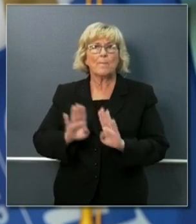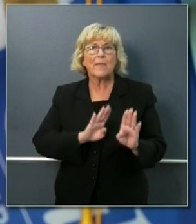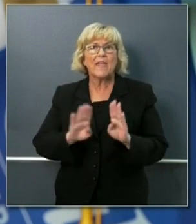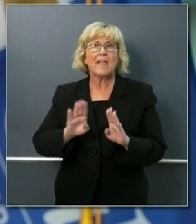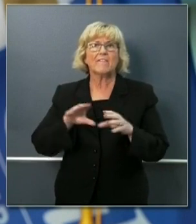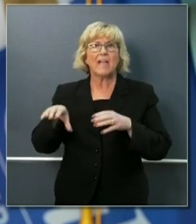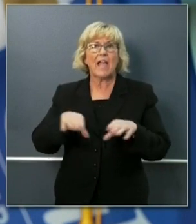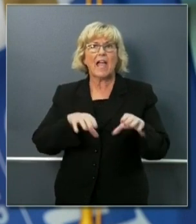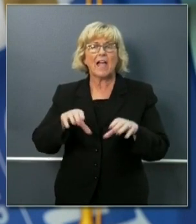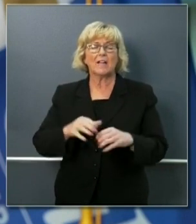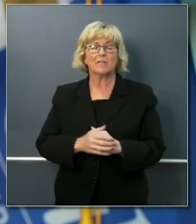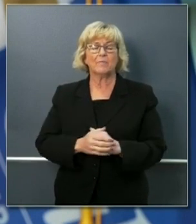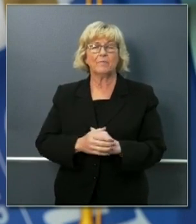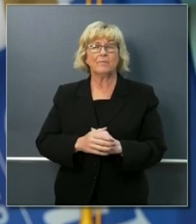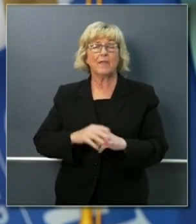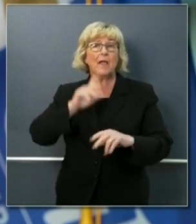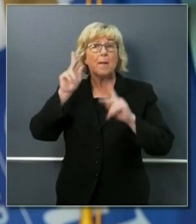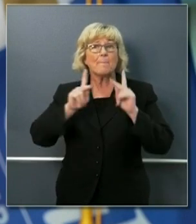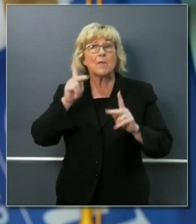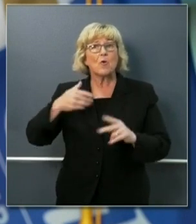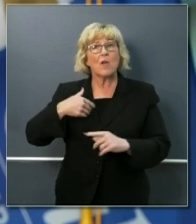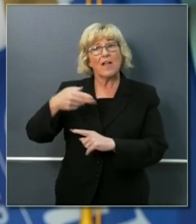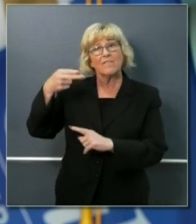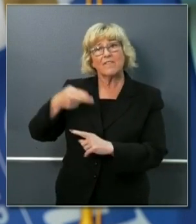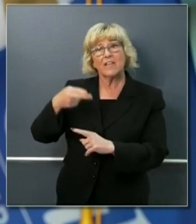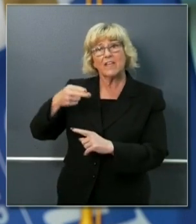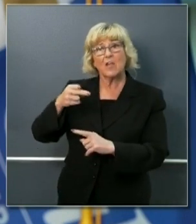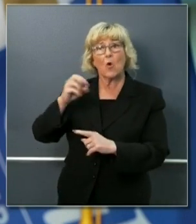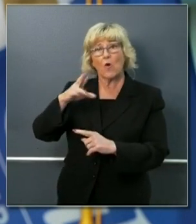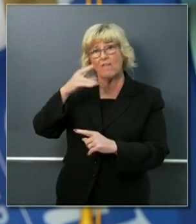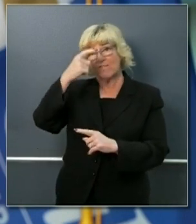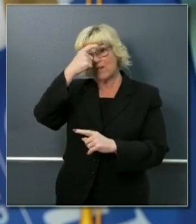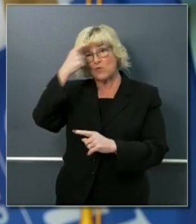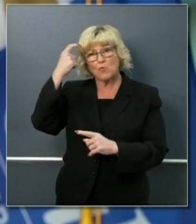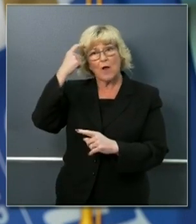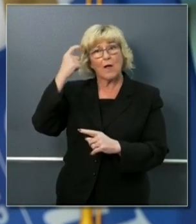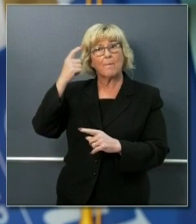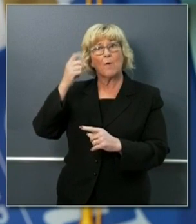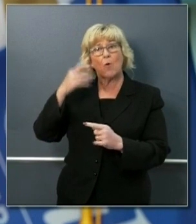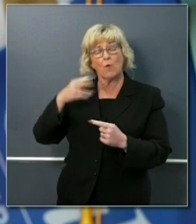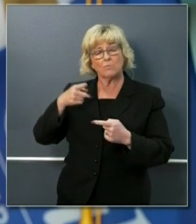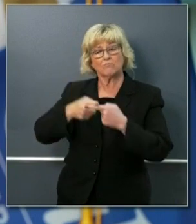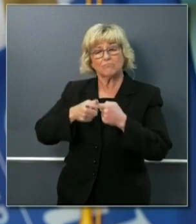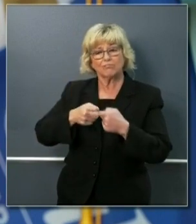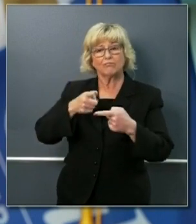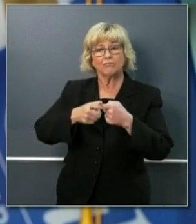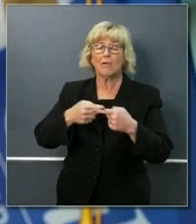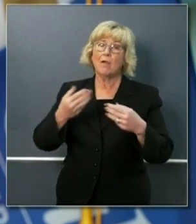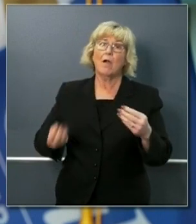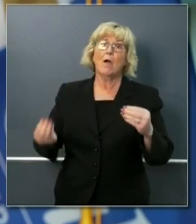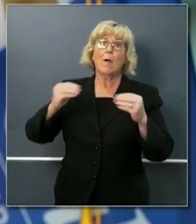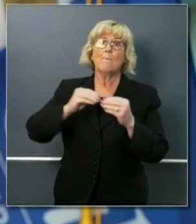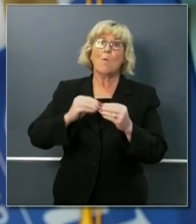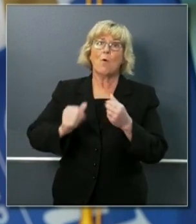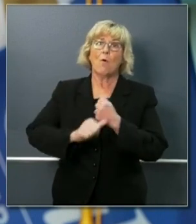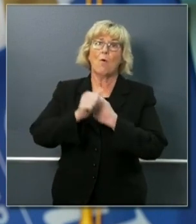Individuals who have a history of trauma or adversity may also be at greater risk.